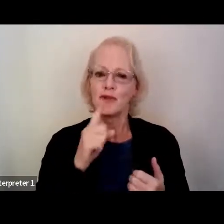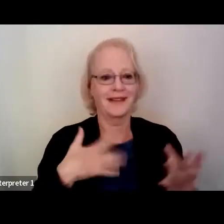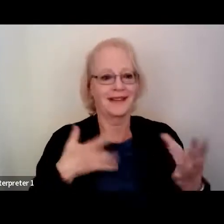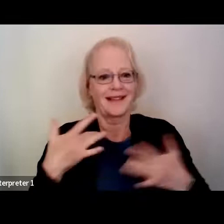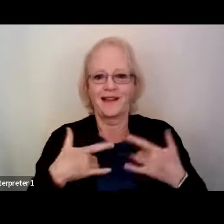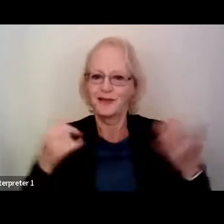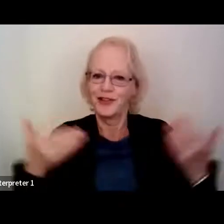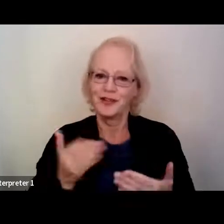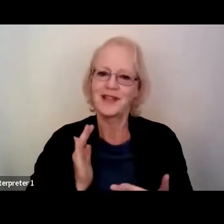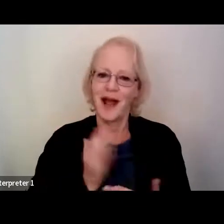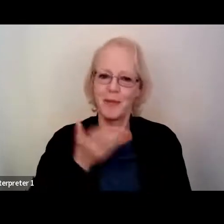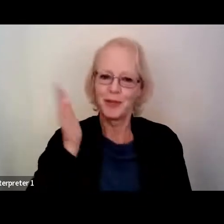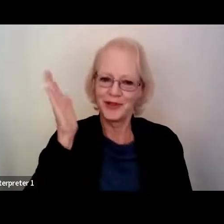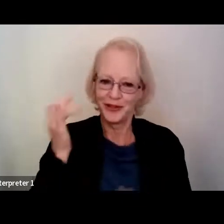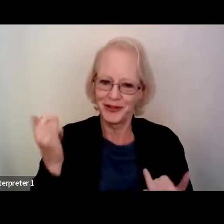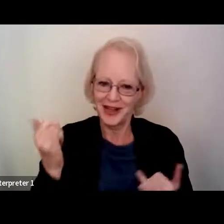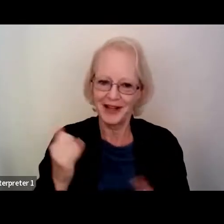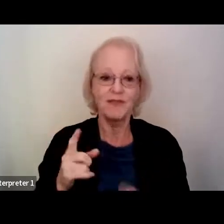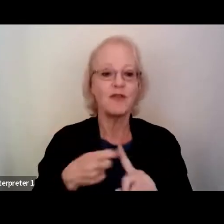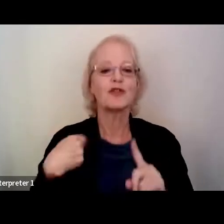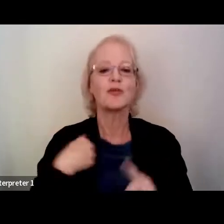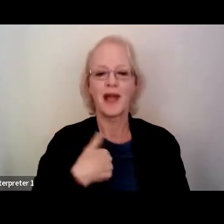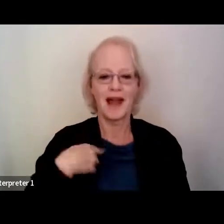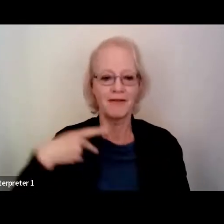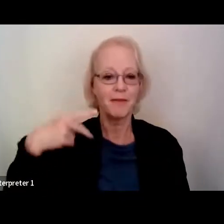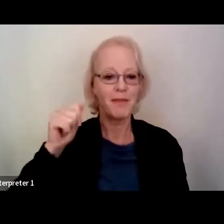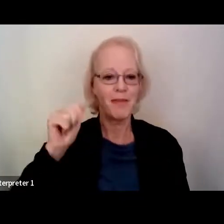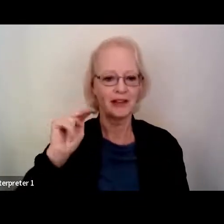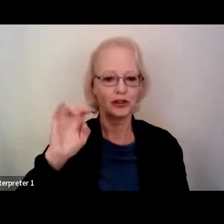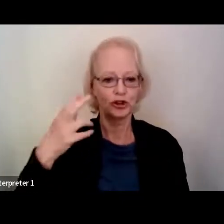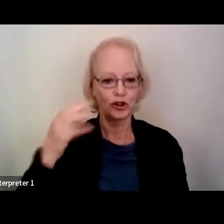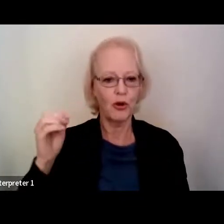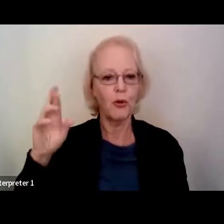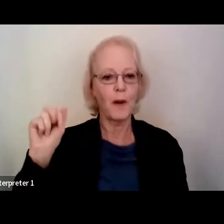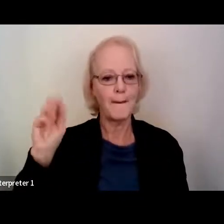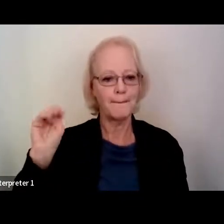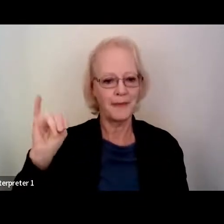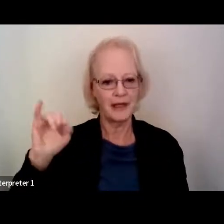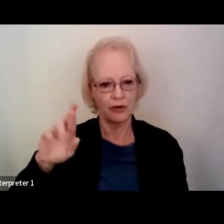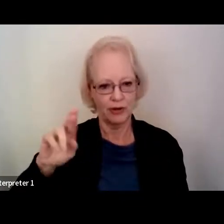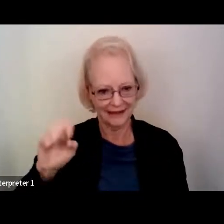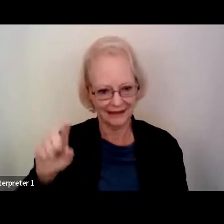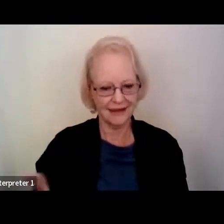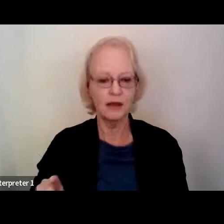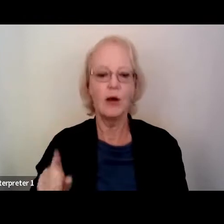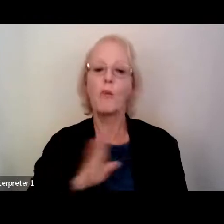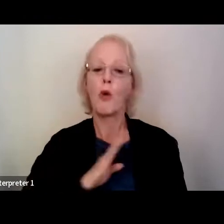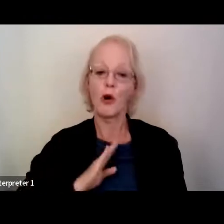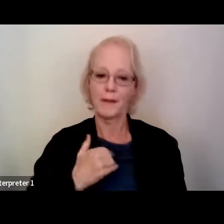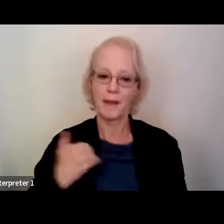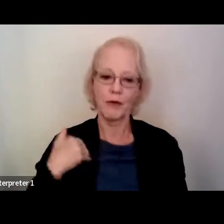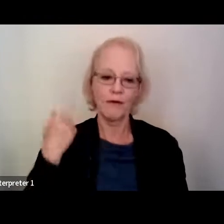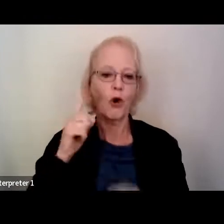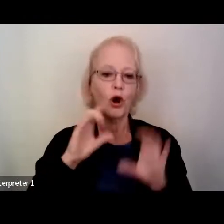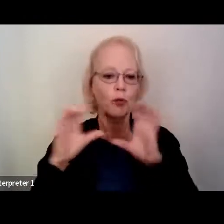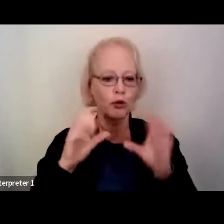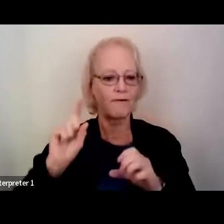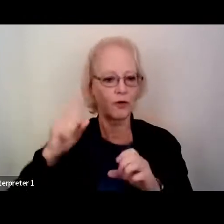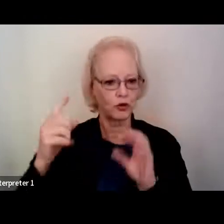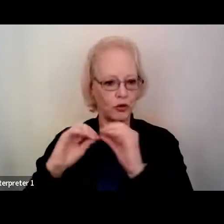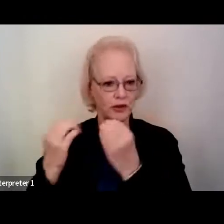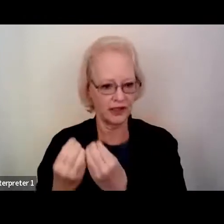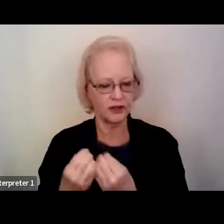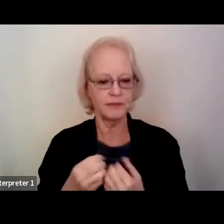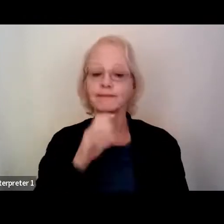today. First, we have Pancho Ramirez. Pancho is a board member for Communication First. At the age of 20, he